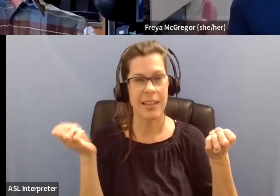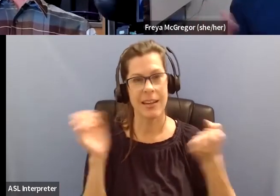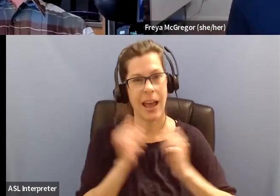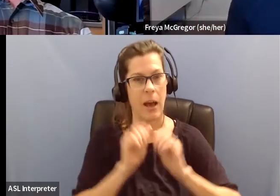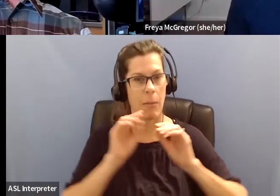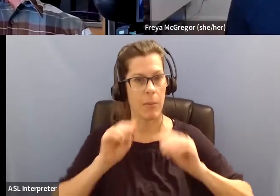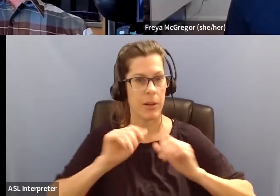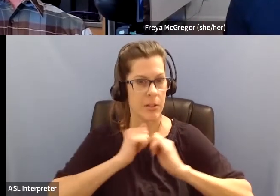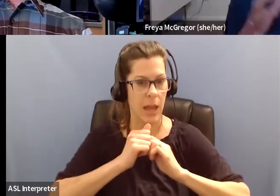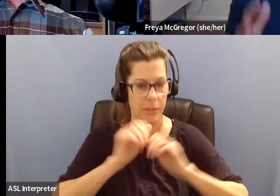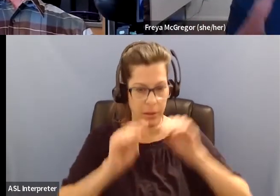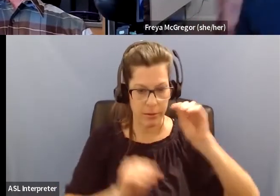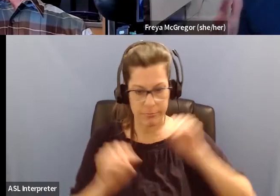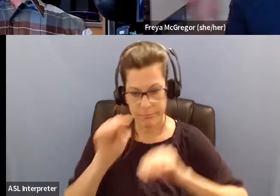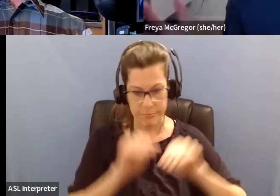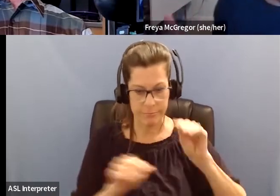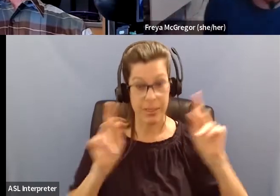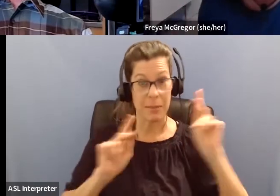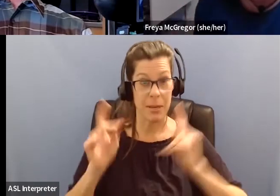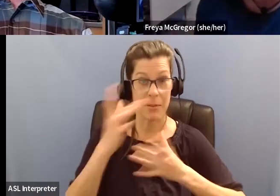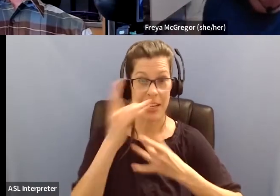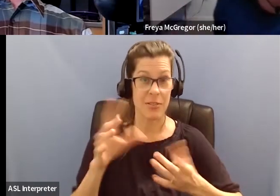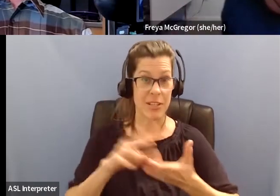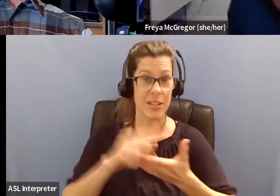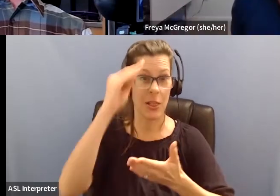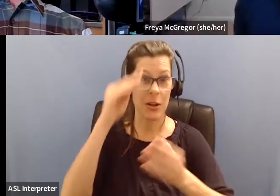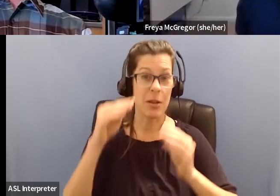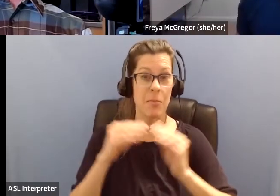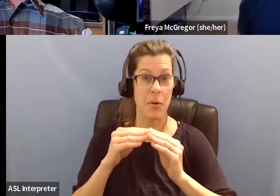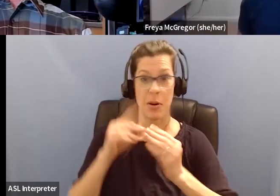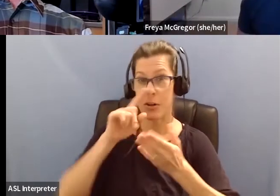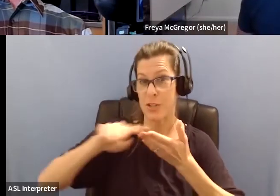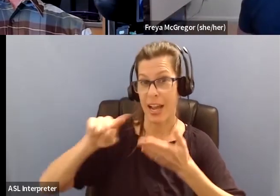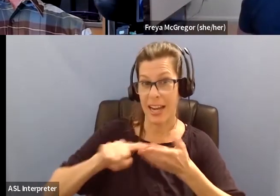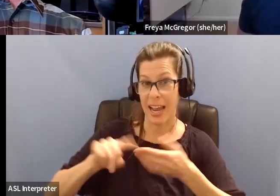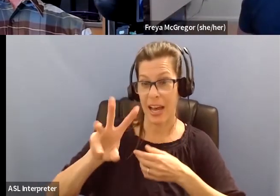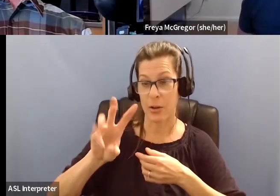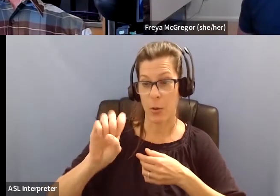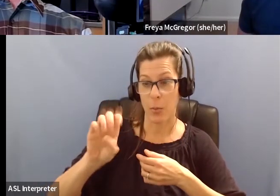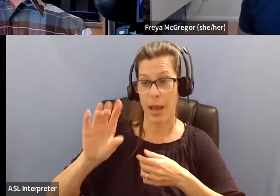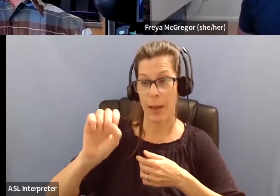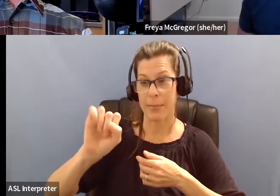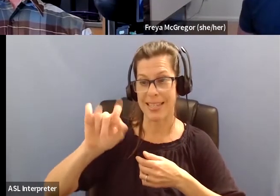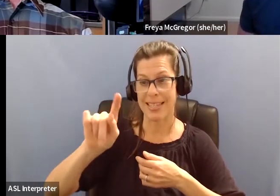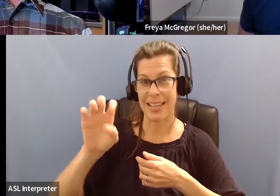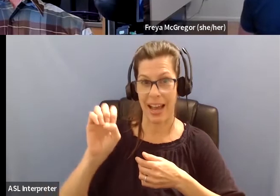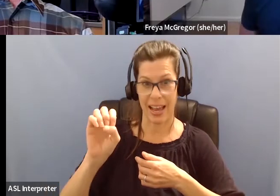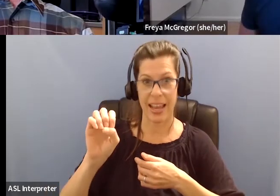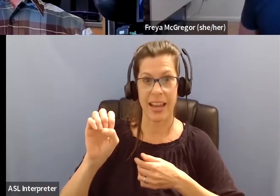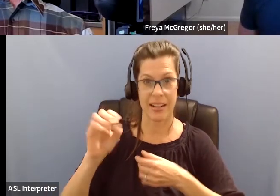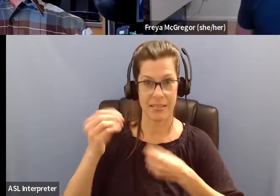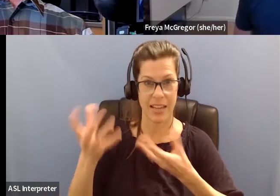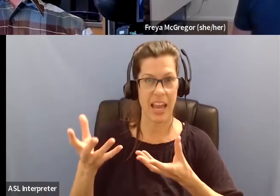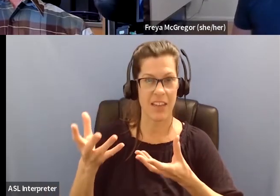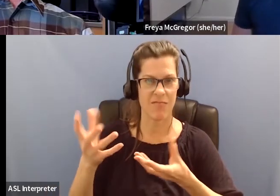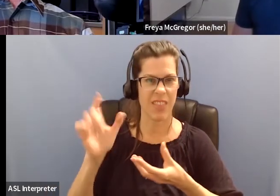So, if folks are more interested in learning more about that, go and check out Paul's website, fshdbirda.org.